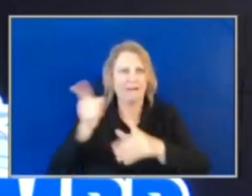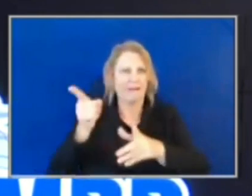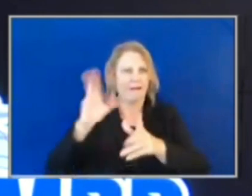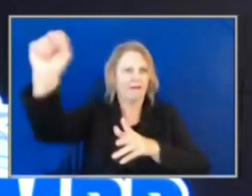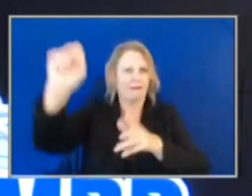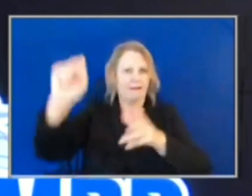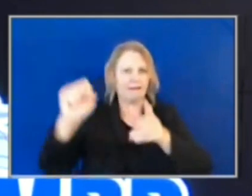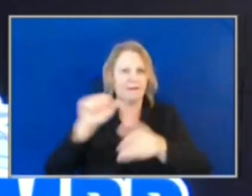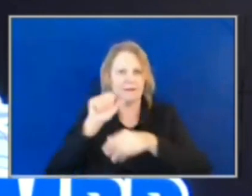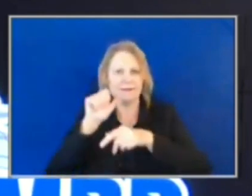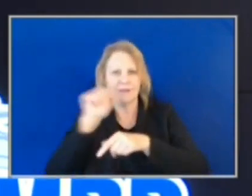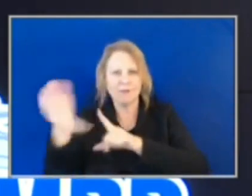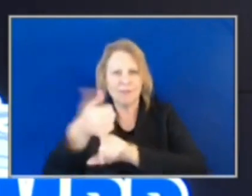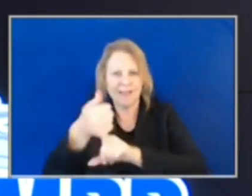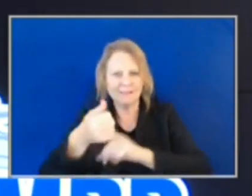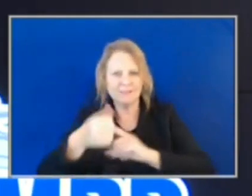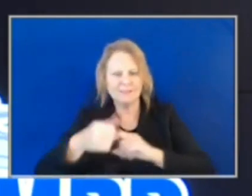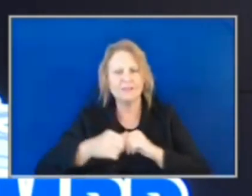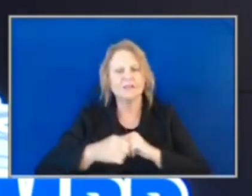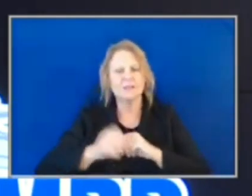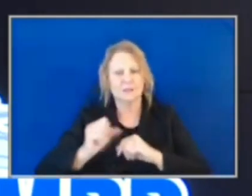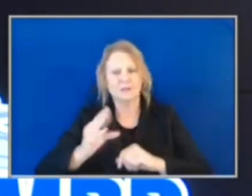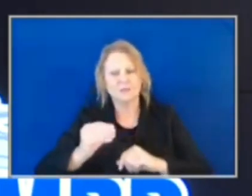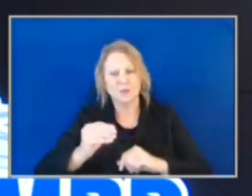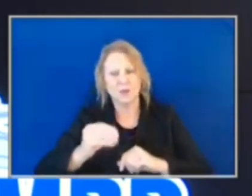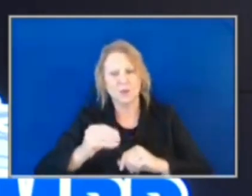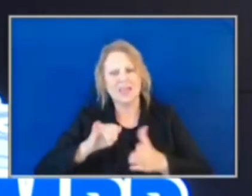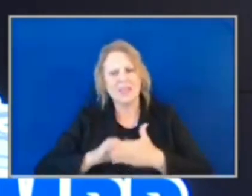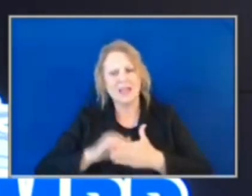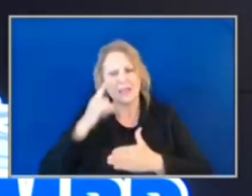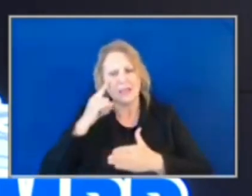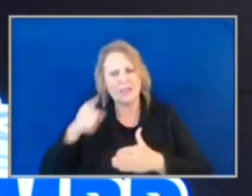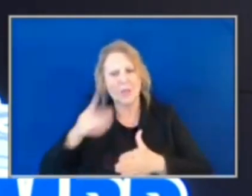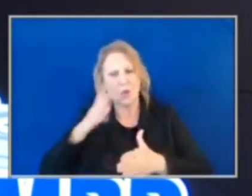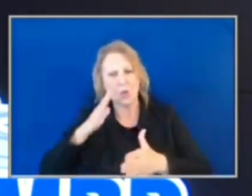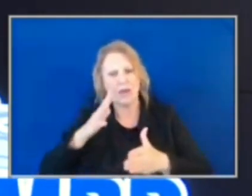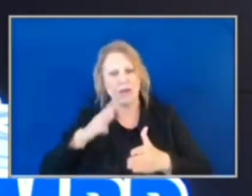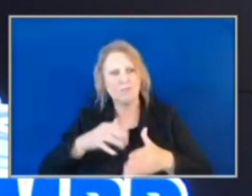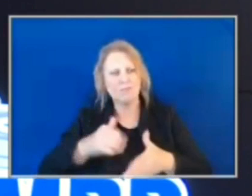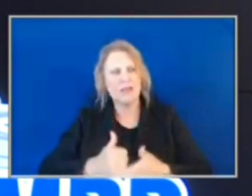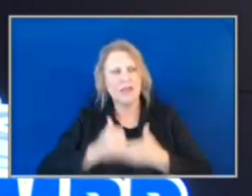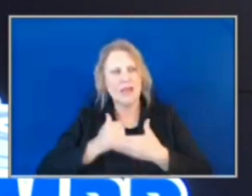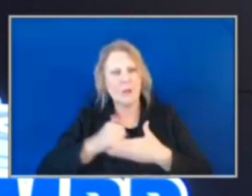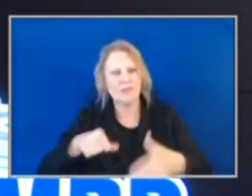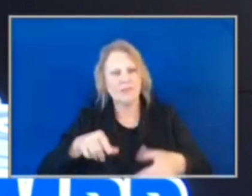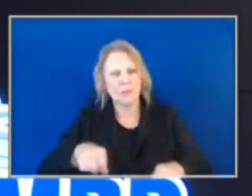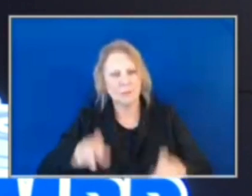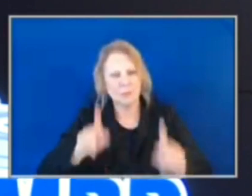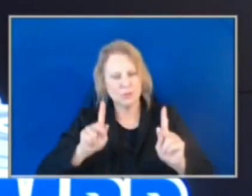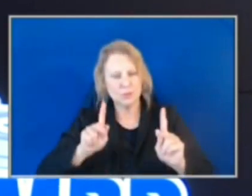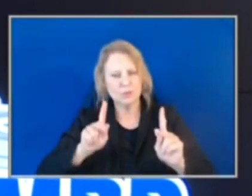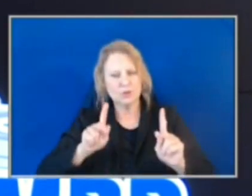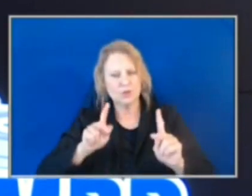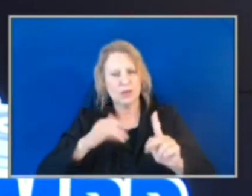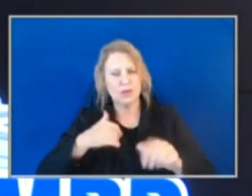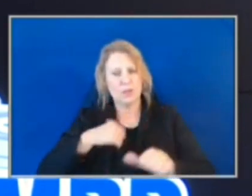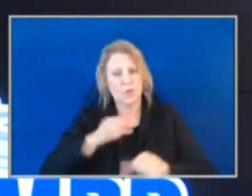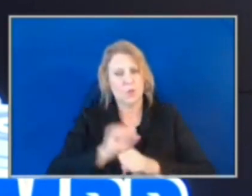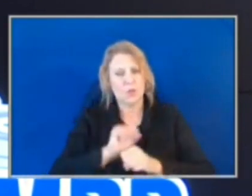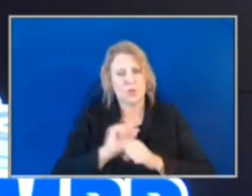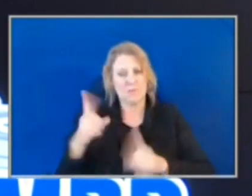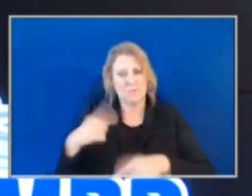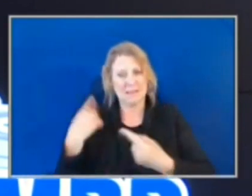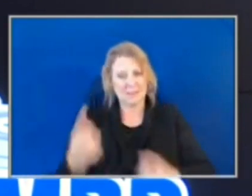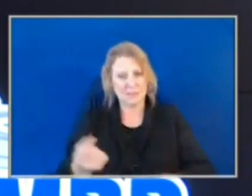it just opens up an opportunity for us that we think will be able to have a significant impact. And the work that we've been doing has already had a significant impact in